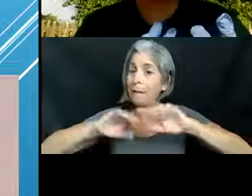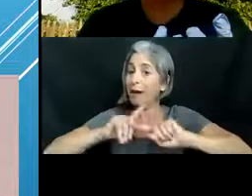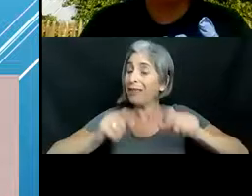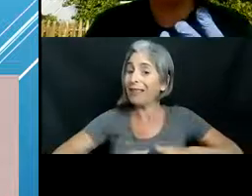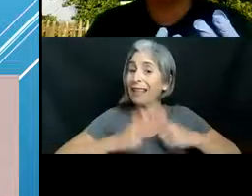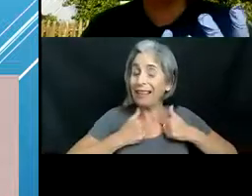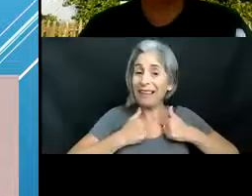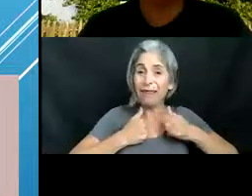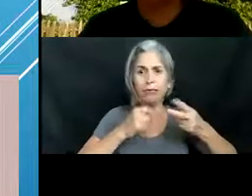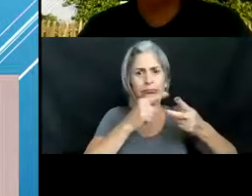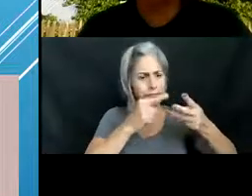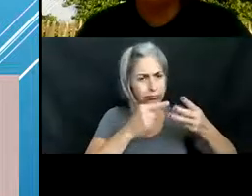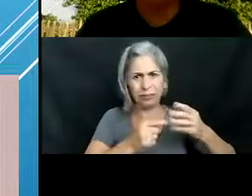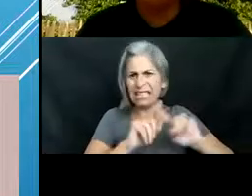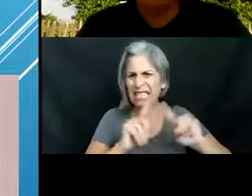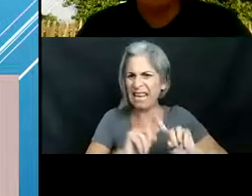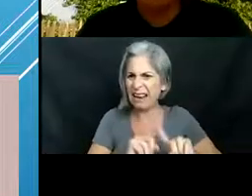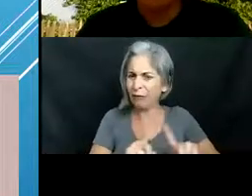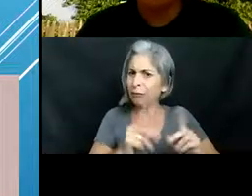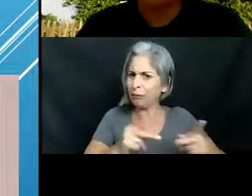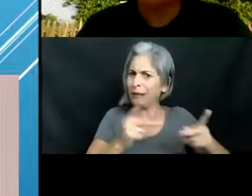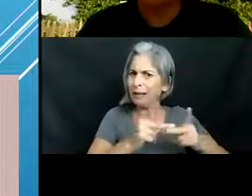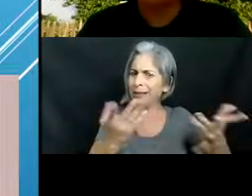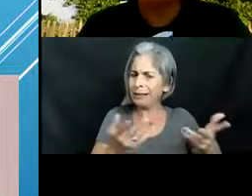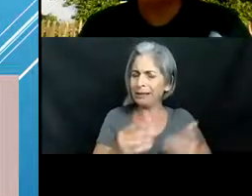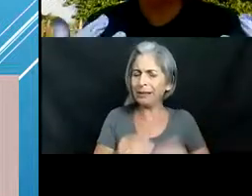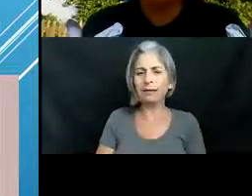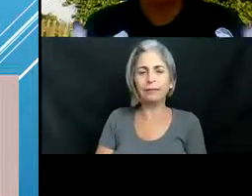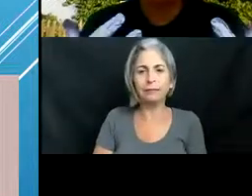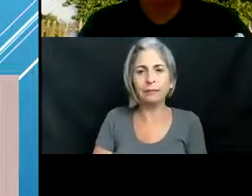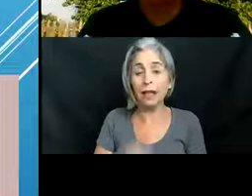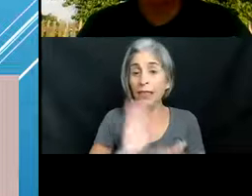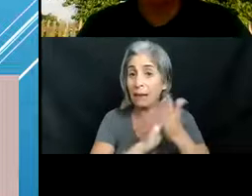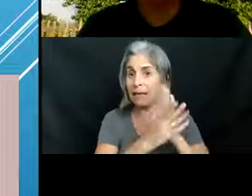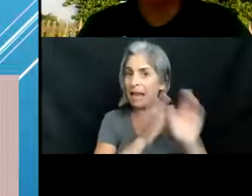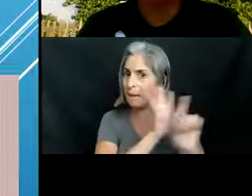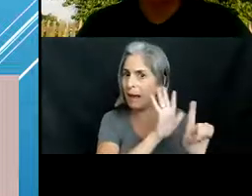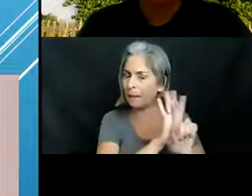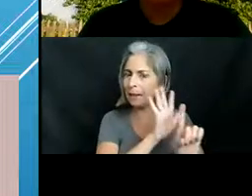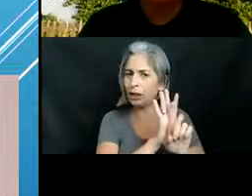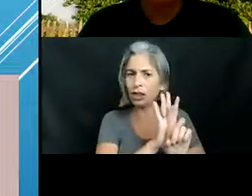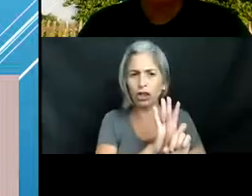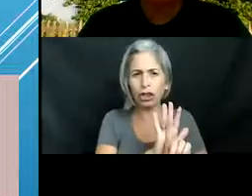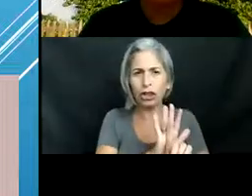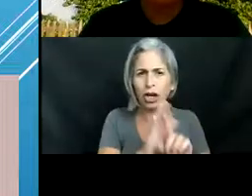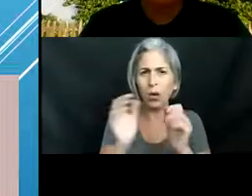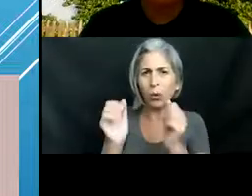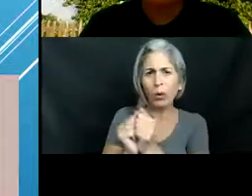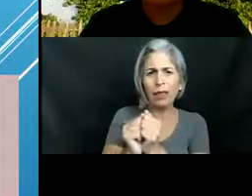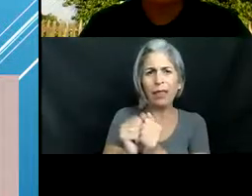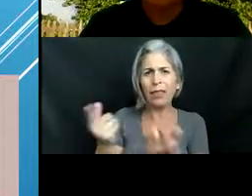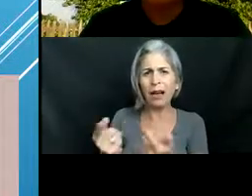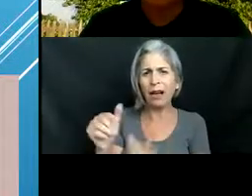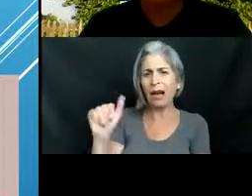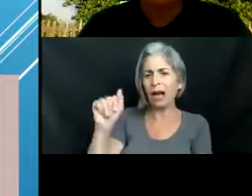seagrass coral even in artificial reef um they became popular in the aquarium trade because again if you look at the one